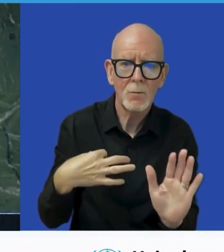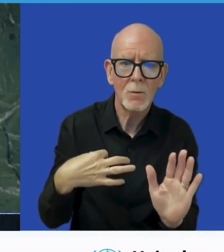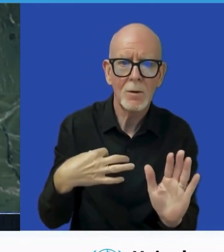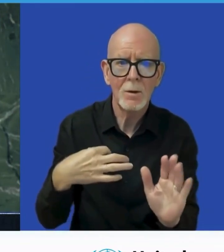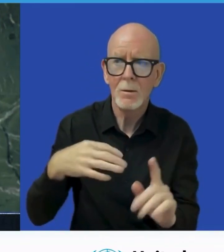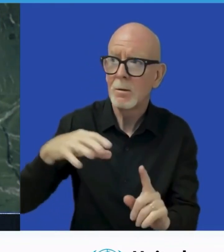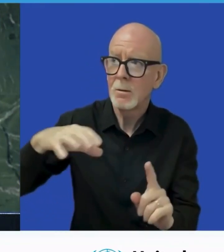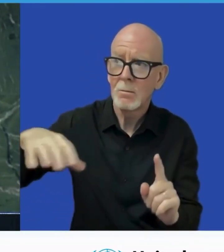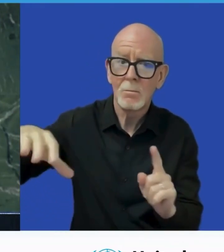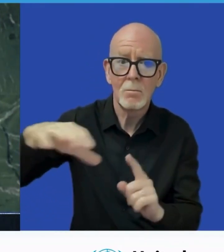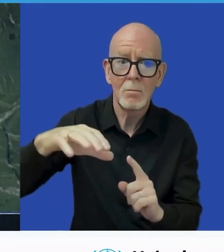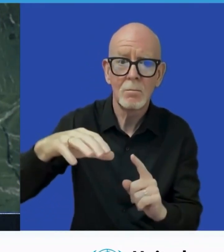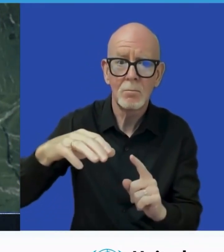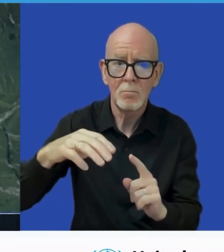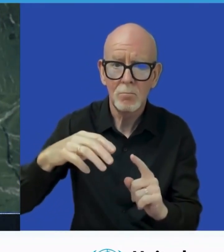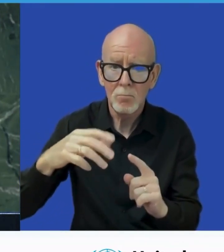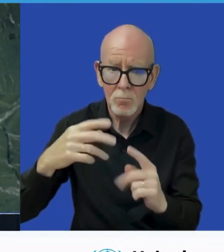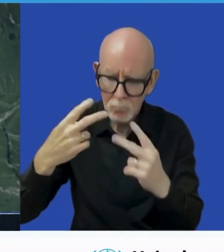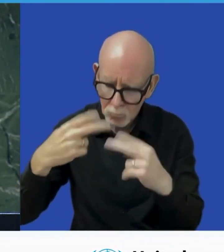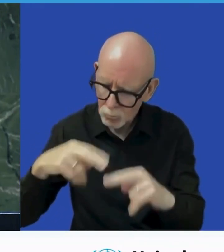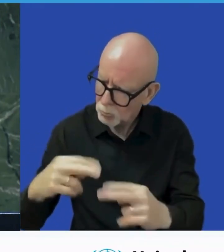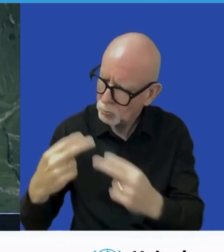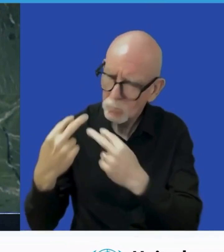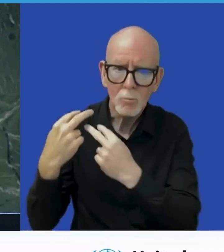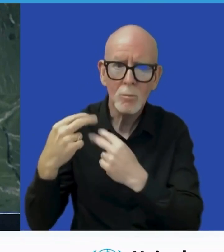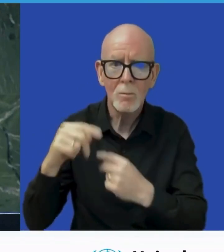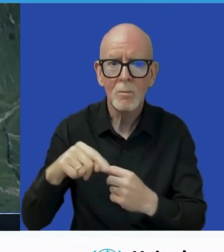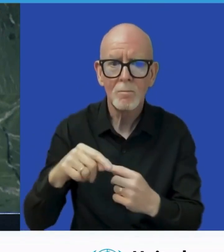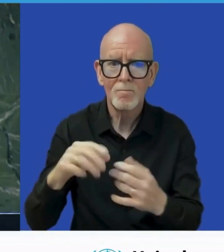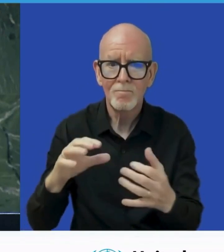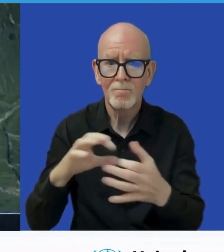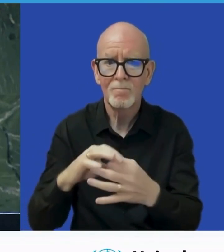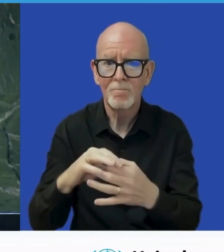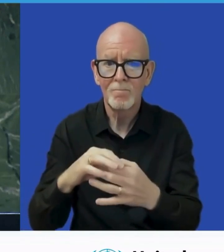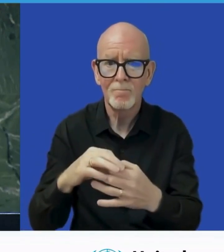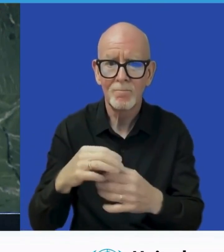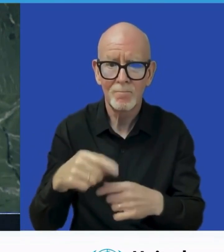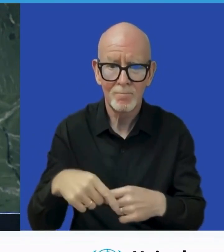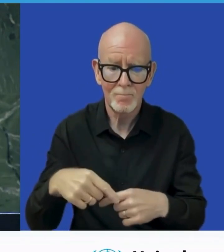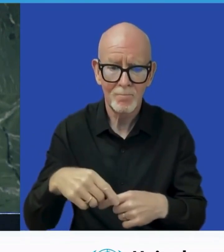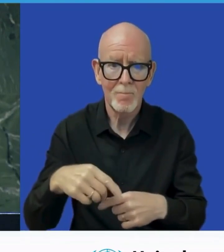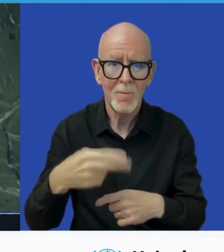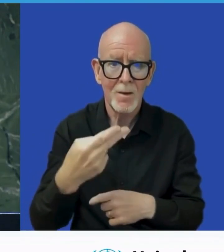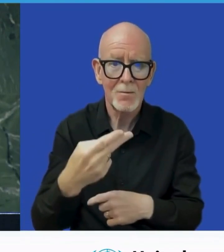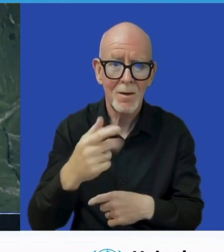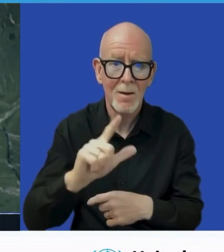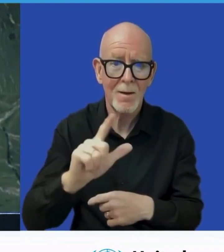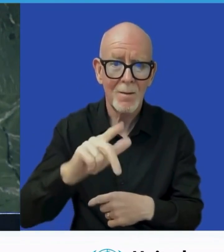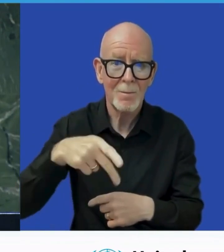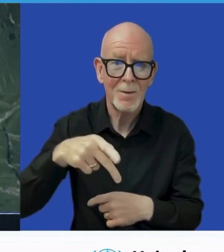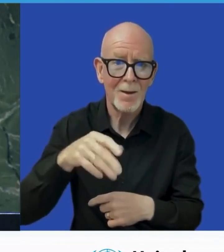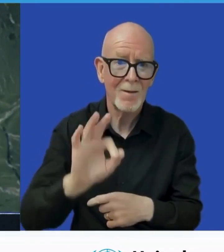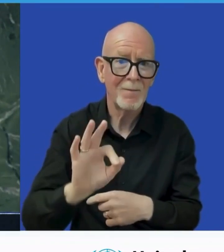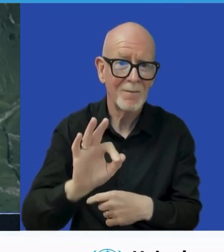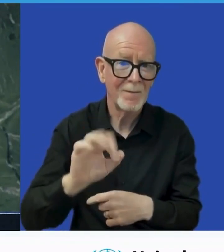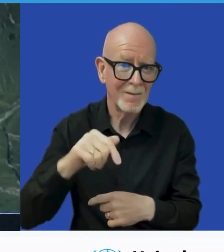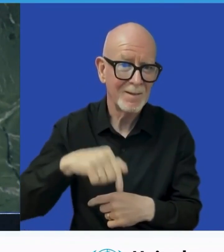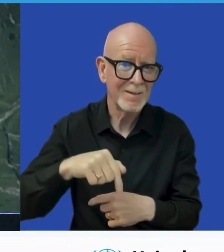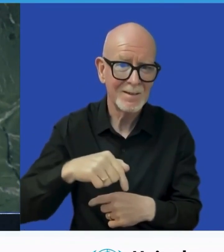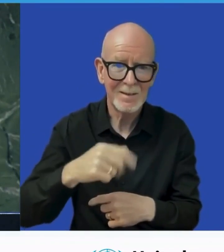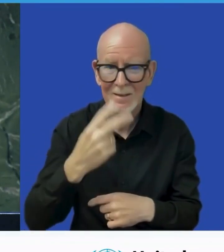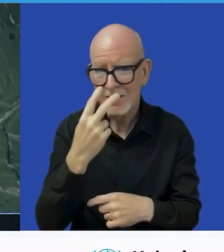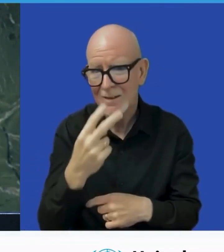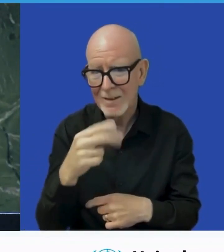progress and share lessons learned and best practices in the implementation of the